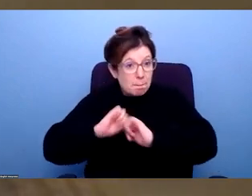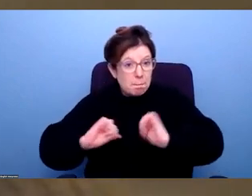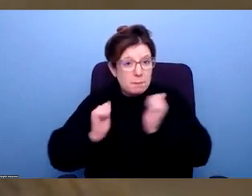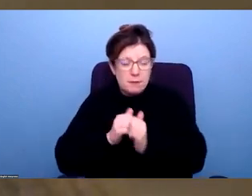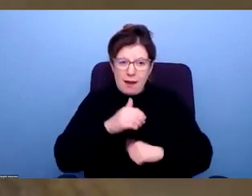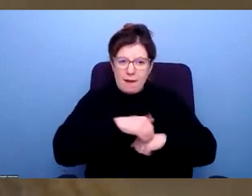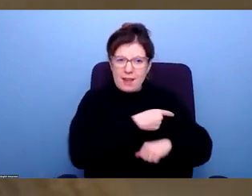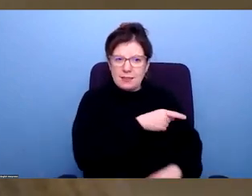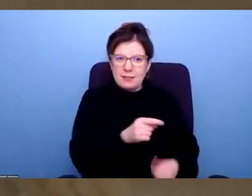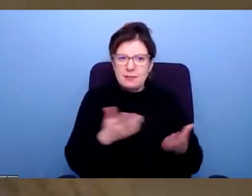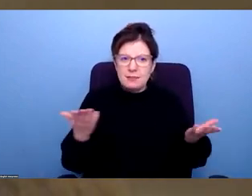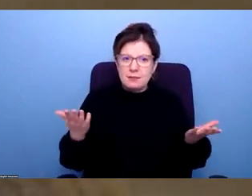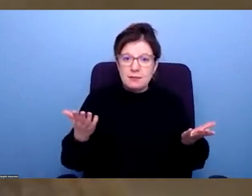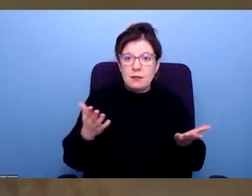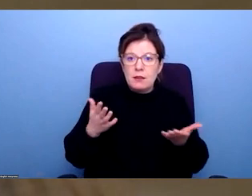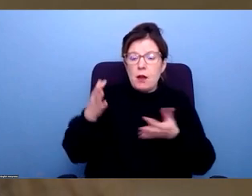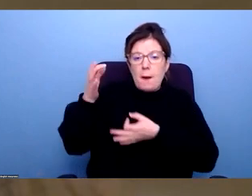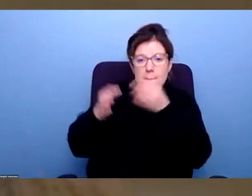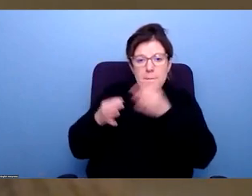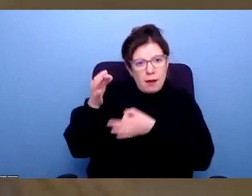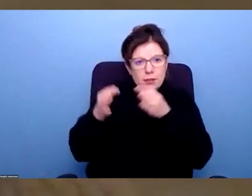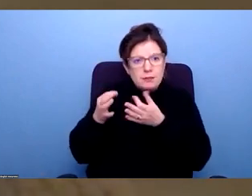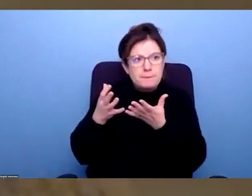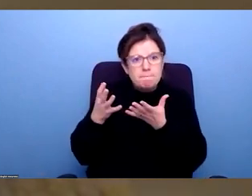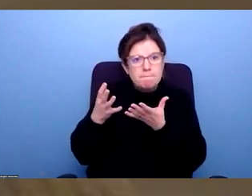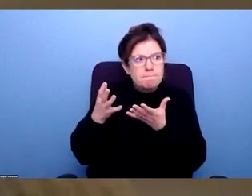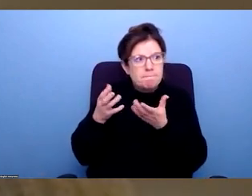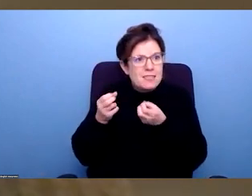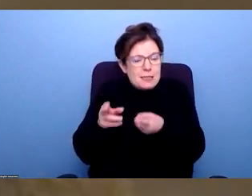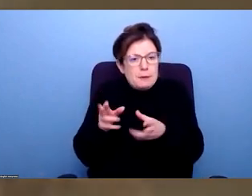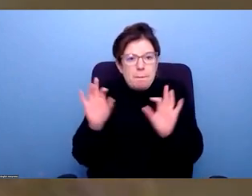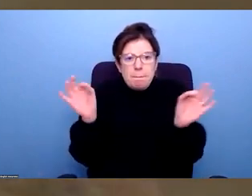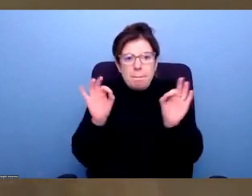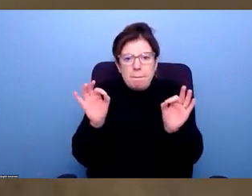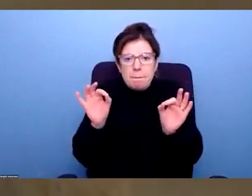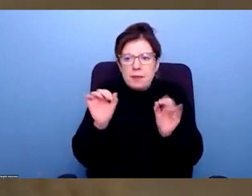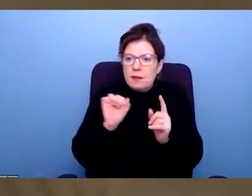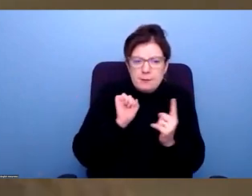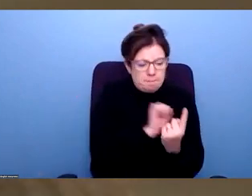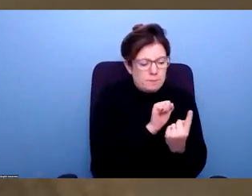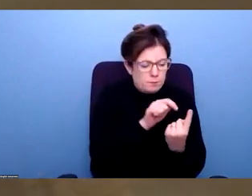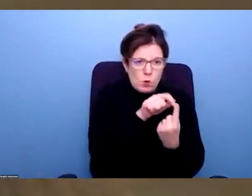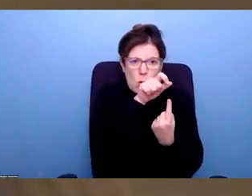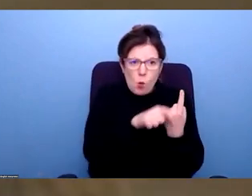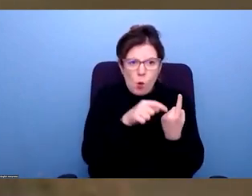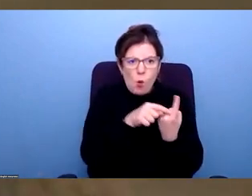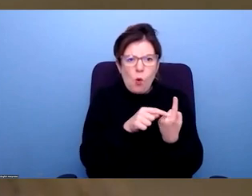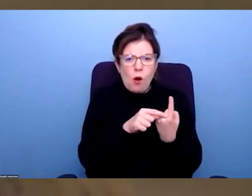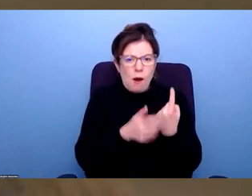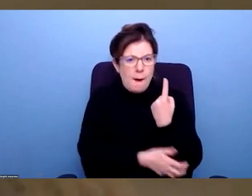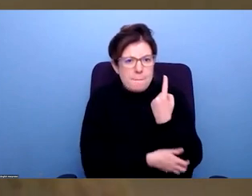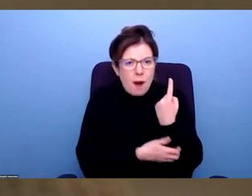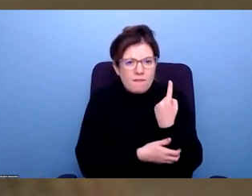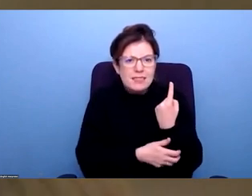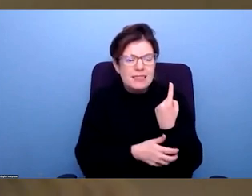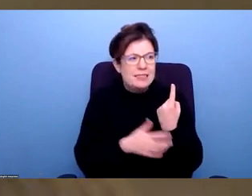political system that is very individualized, and that kind of your circumstances or your level of poverty or your